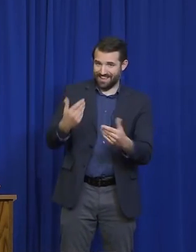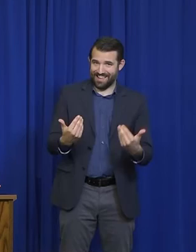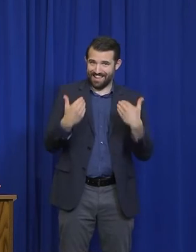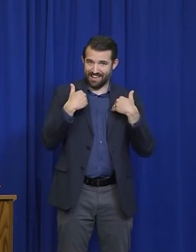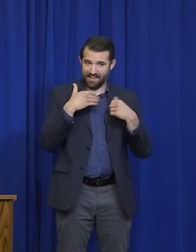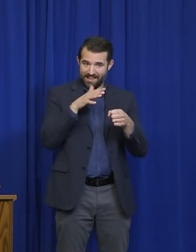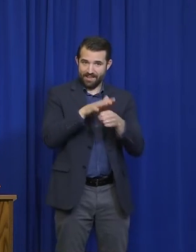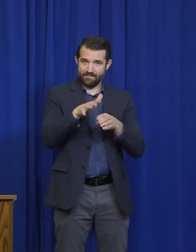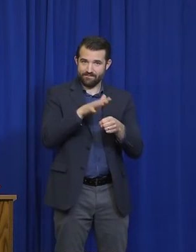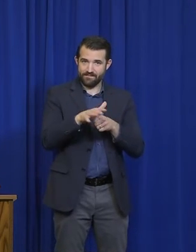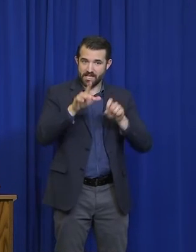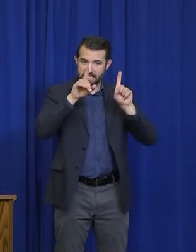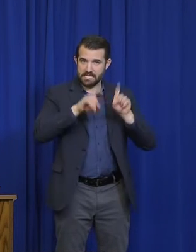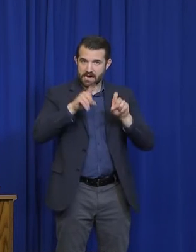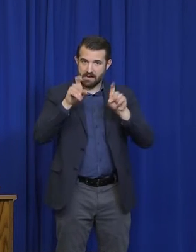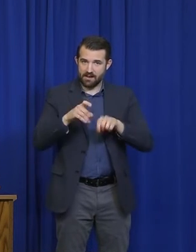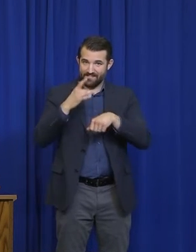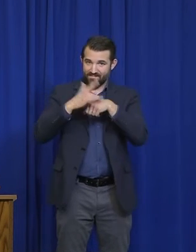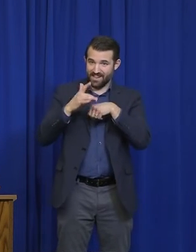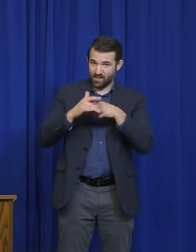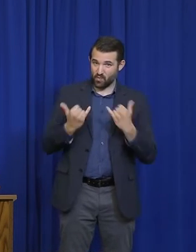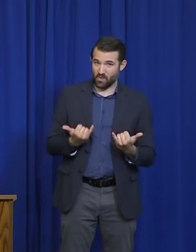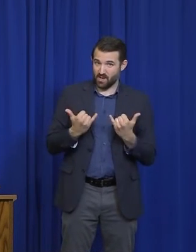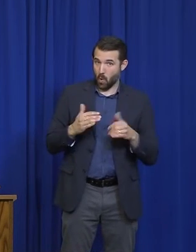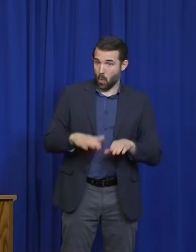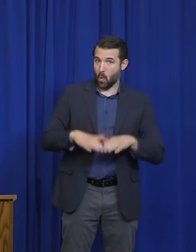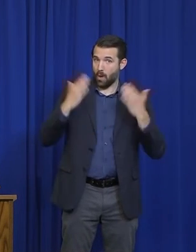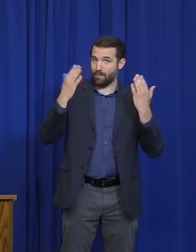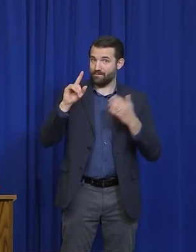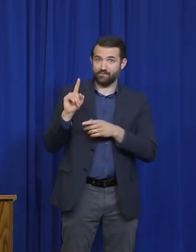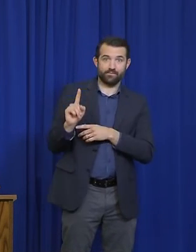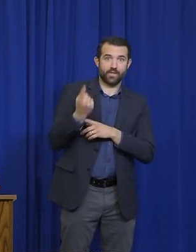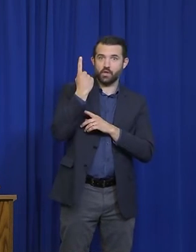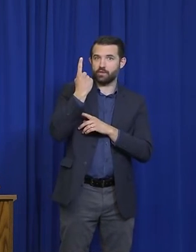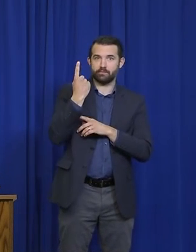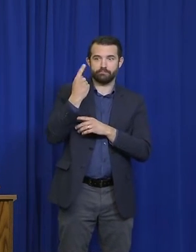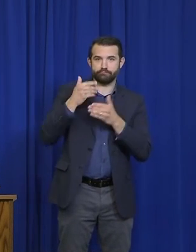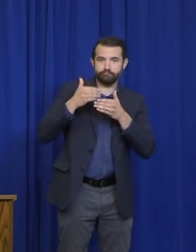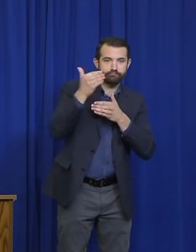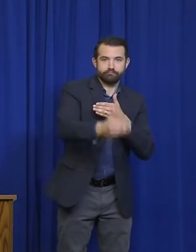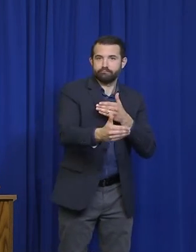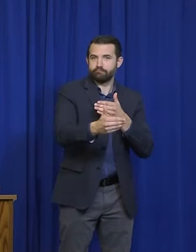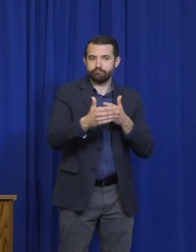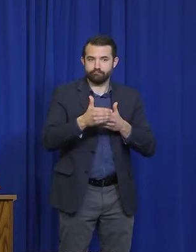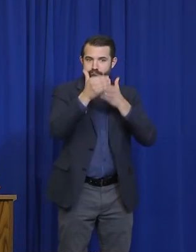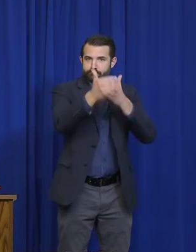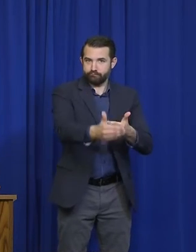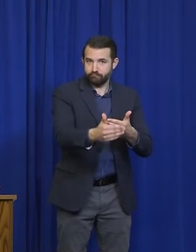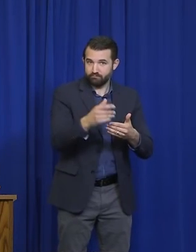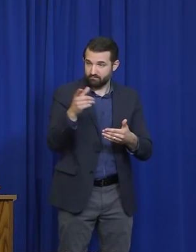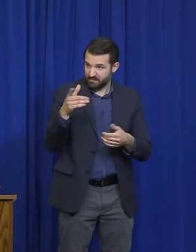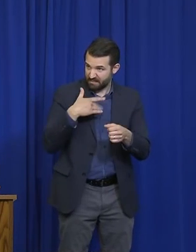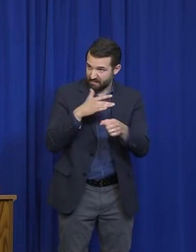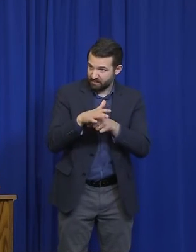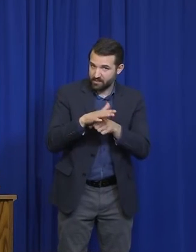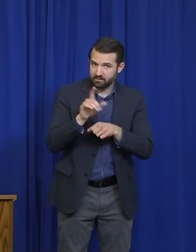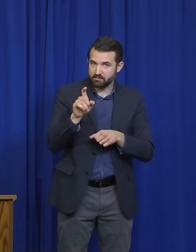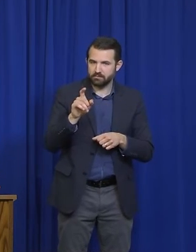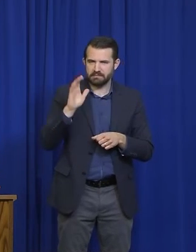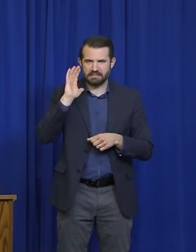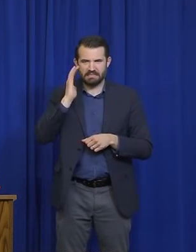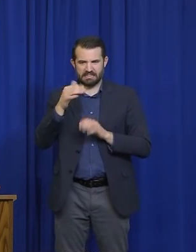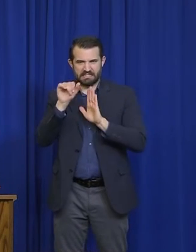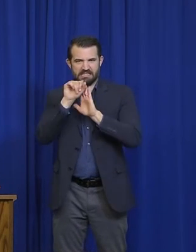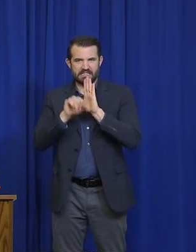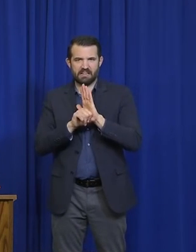to support this phase to reopening now? And I ask that because it sounds like the states are not going to get much help from the White House on this. There was a